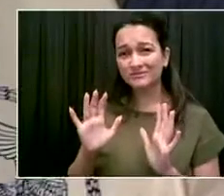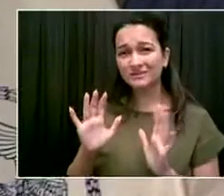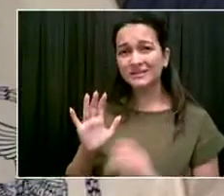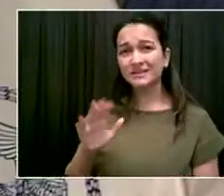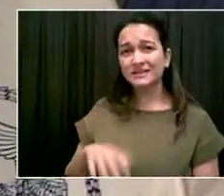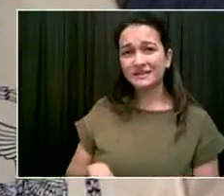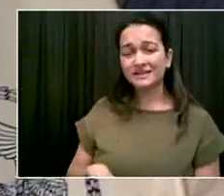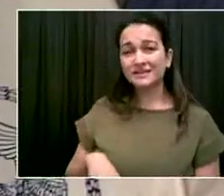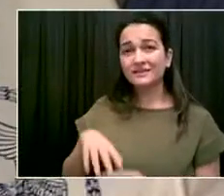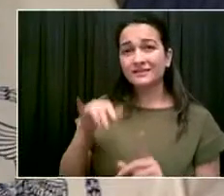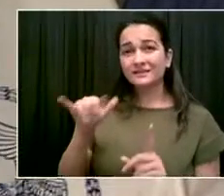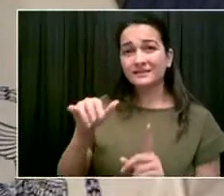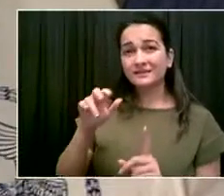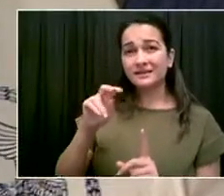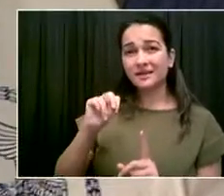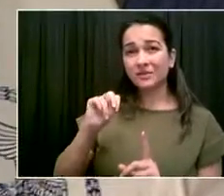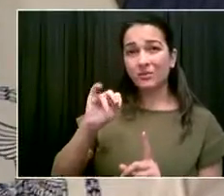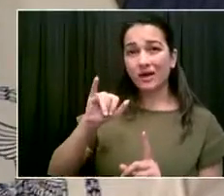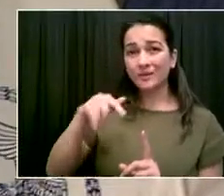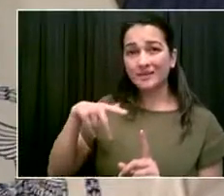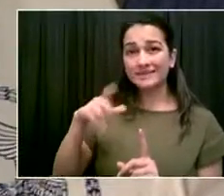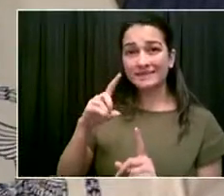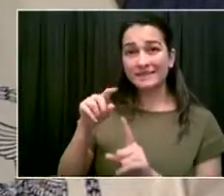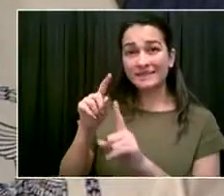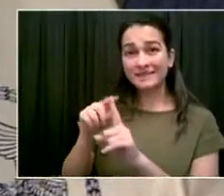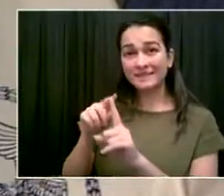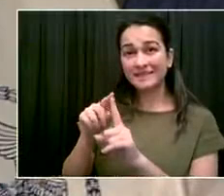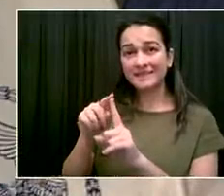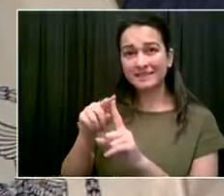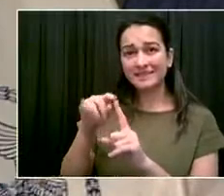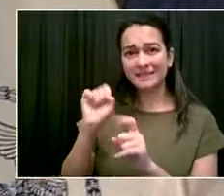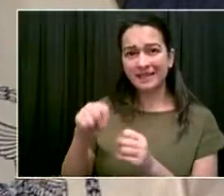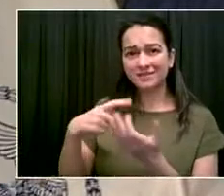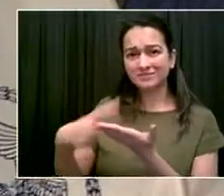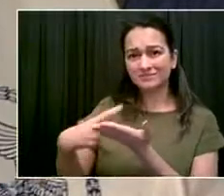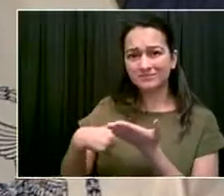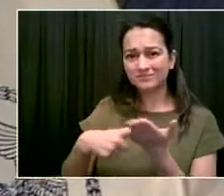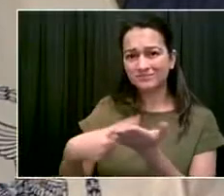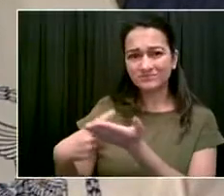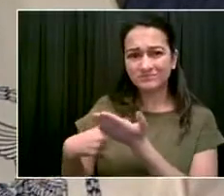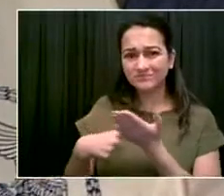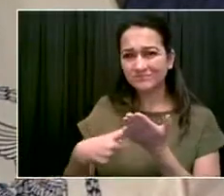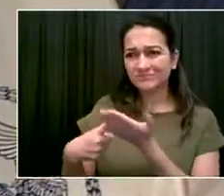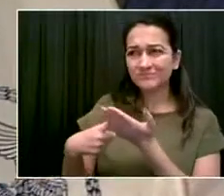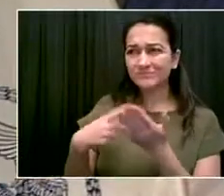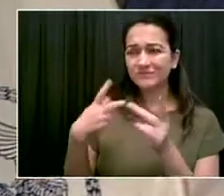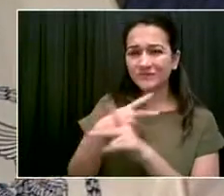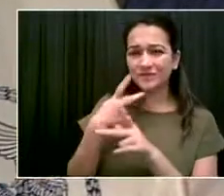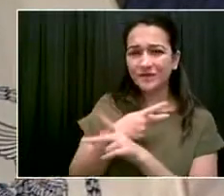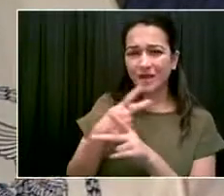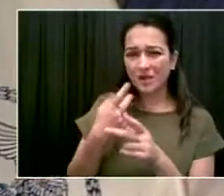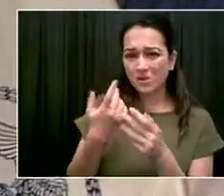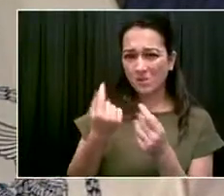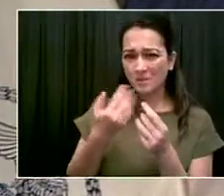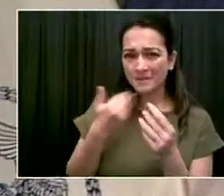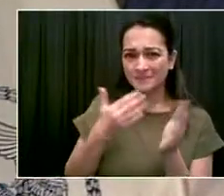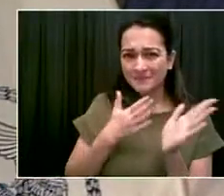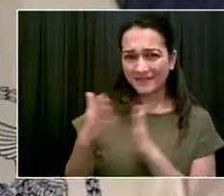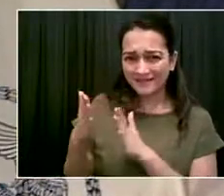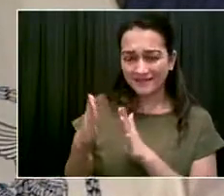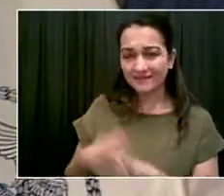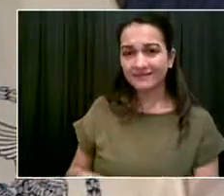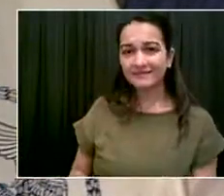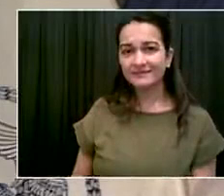different things that are happening simultaneously here to prepare. But since the real impact is not expected until well